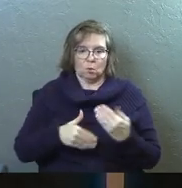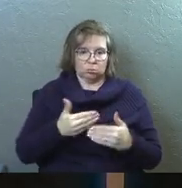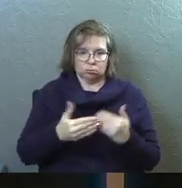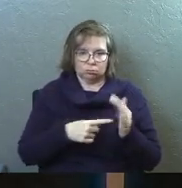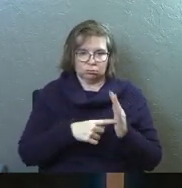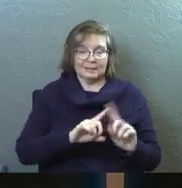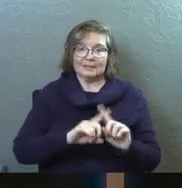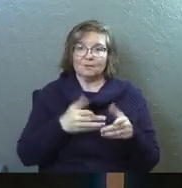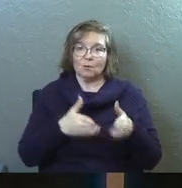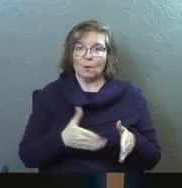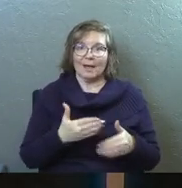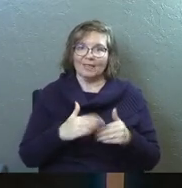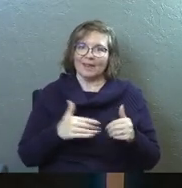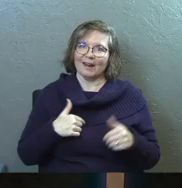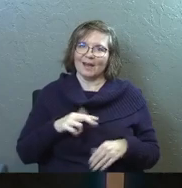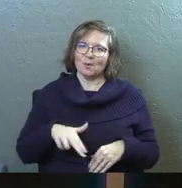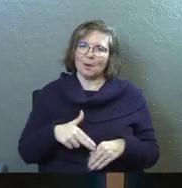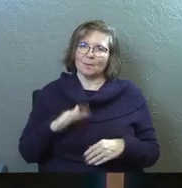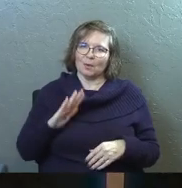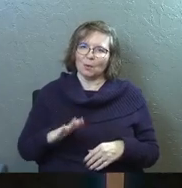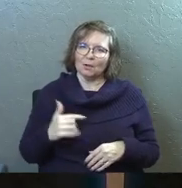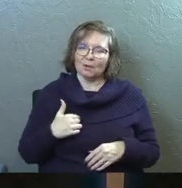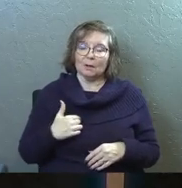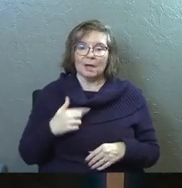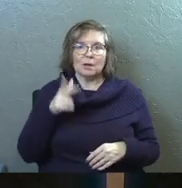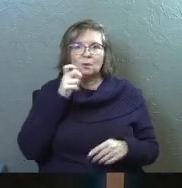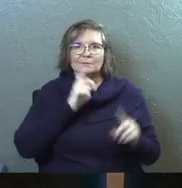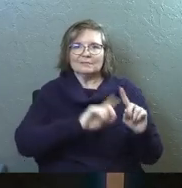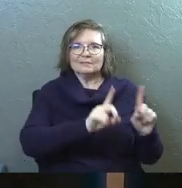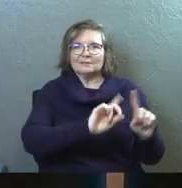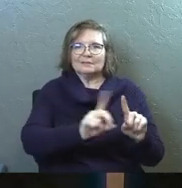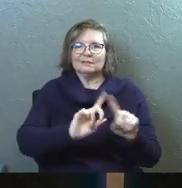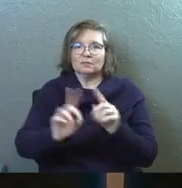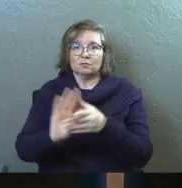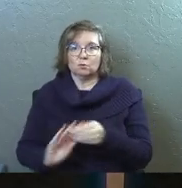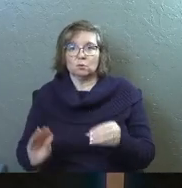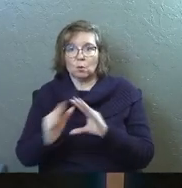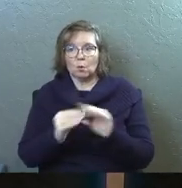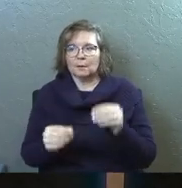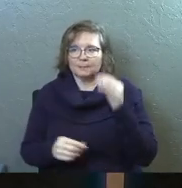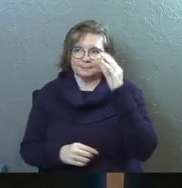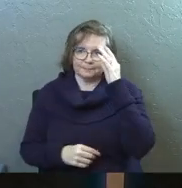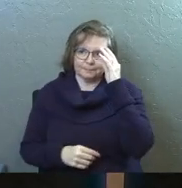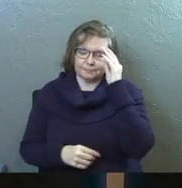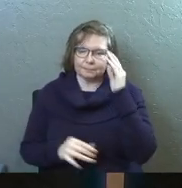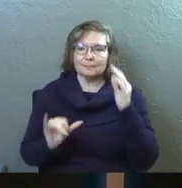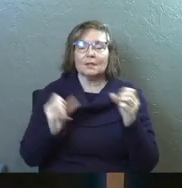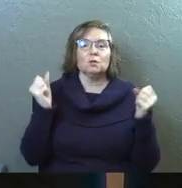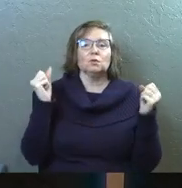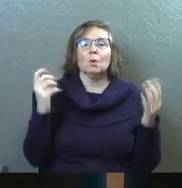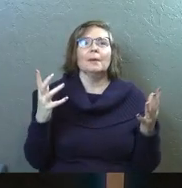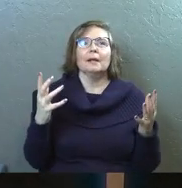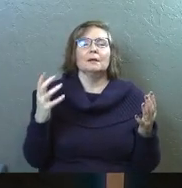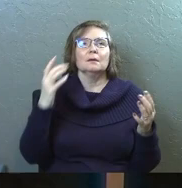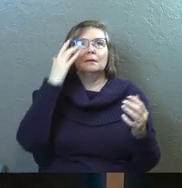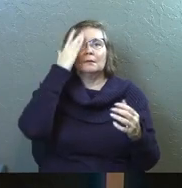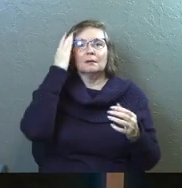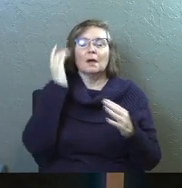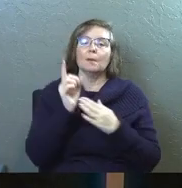different way than I would have. And I hear so many of those stories. And there's like so many